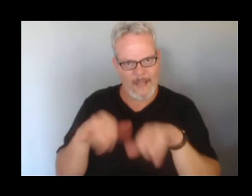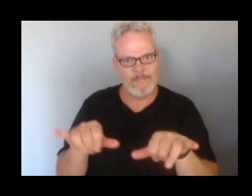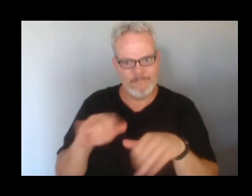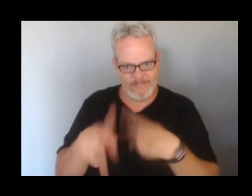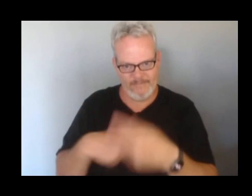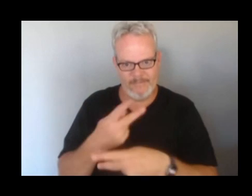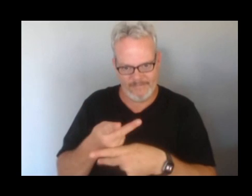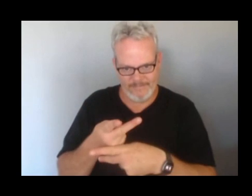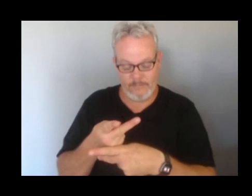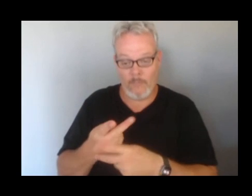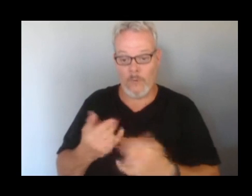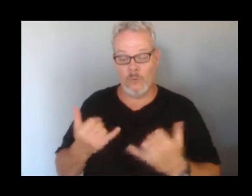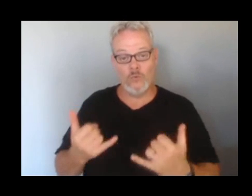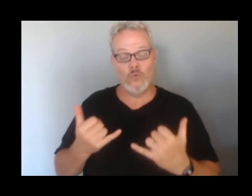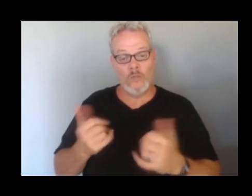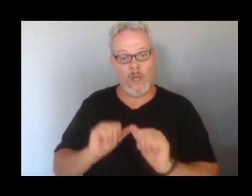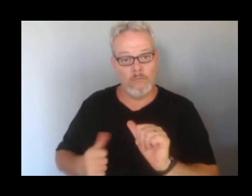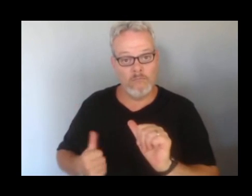update from today,